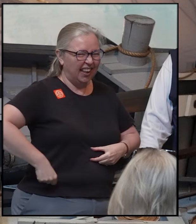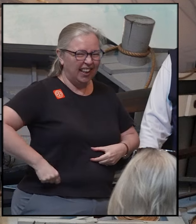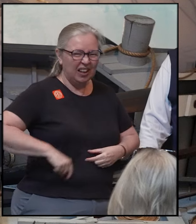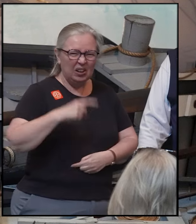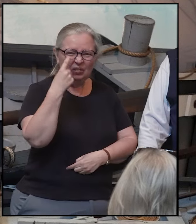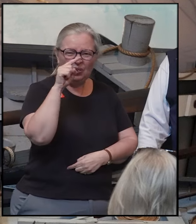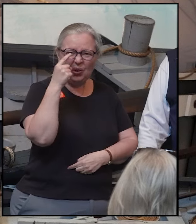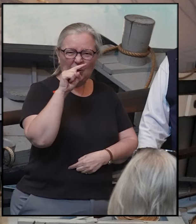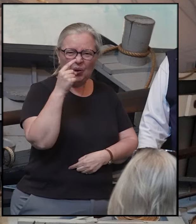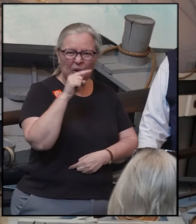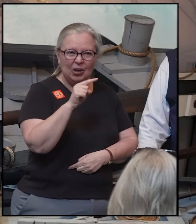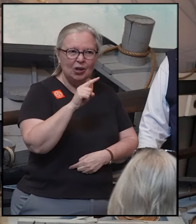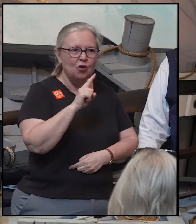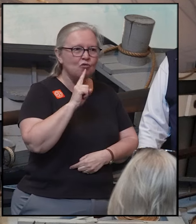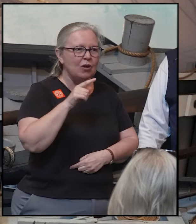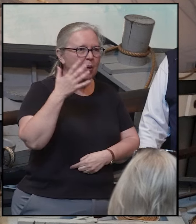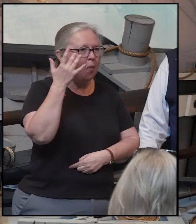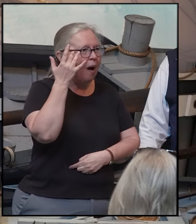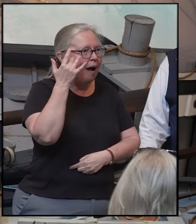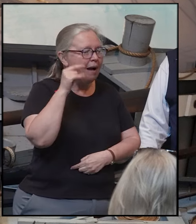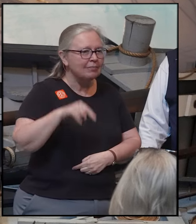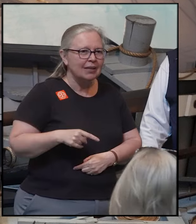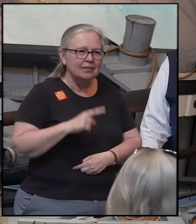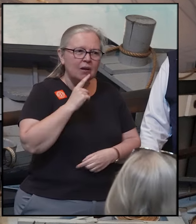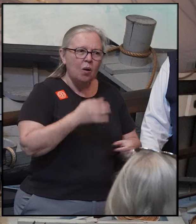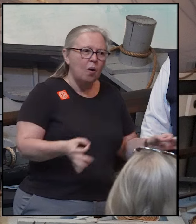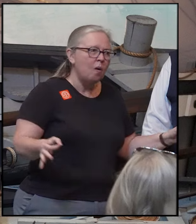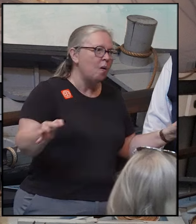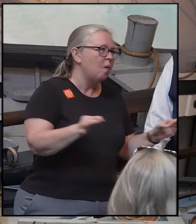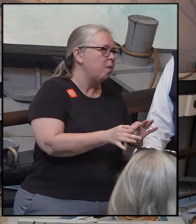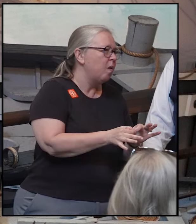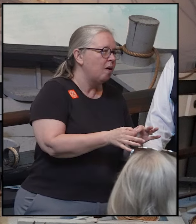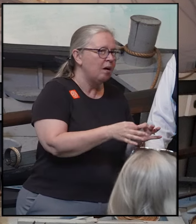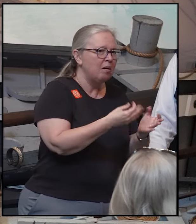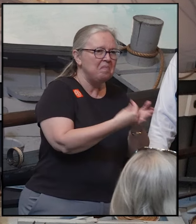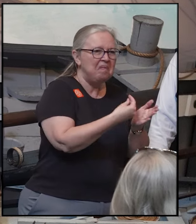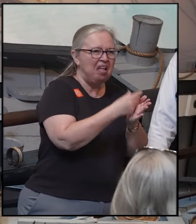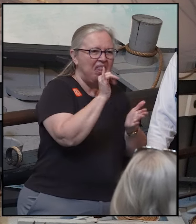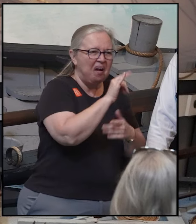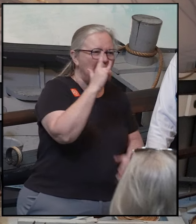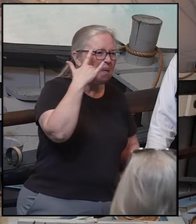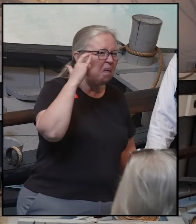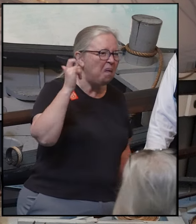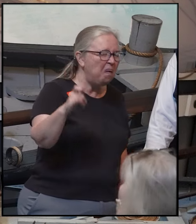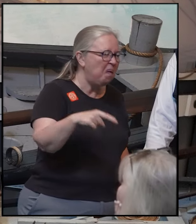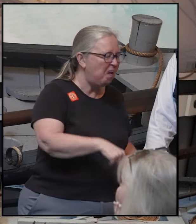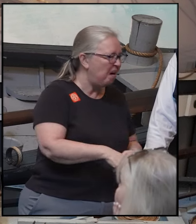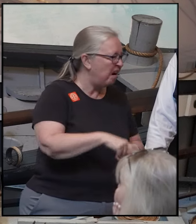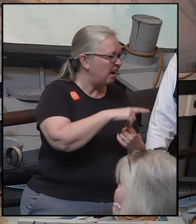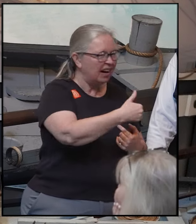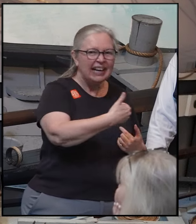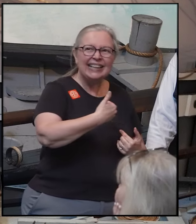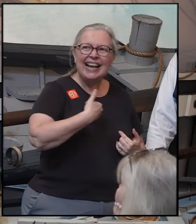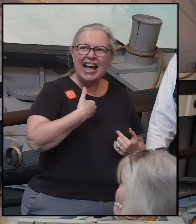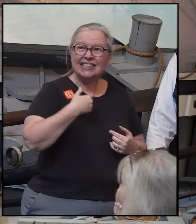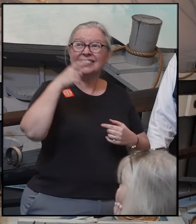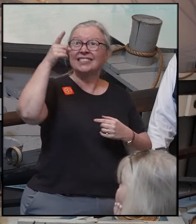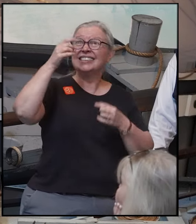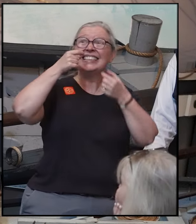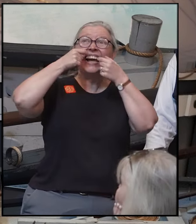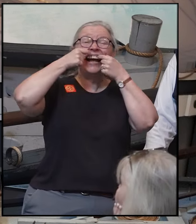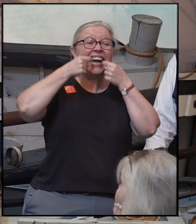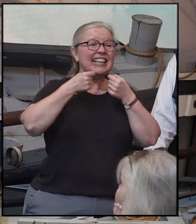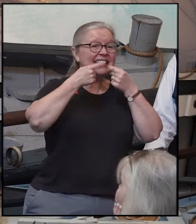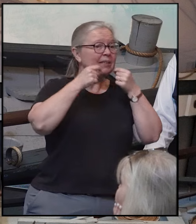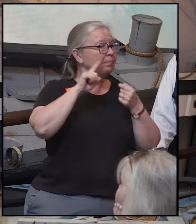literally worth as much as gold. If you look at our sperm whale, he's one of the few whales that has teeth, but